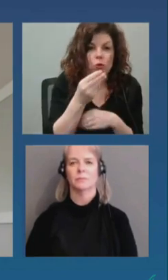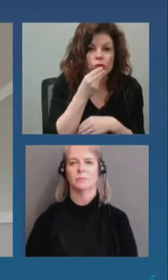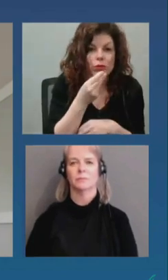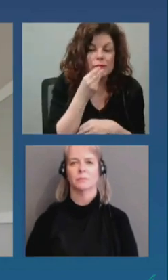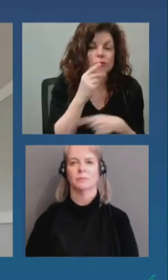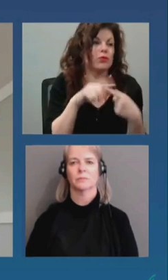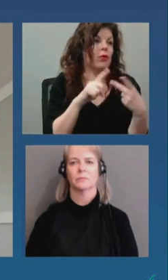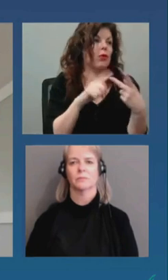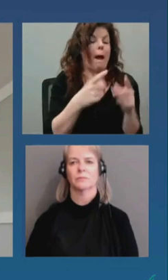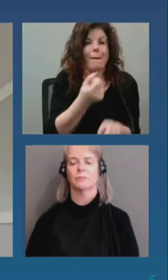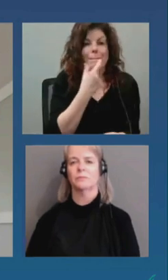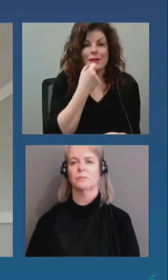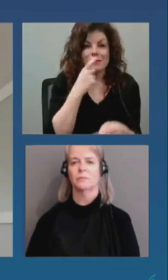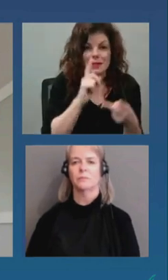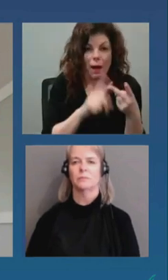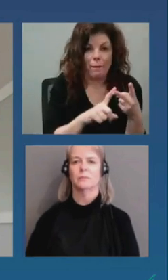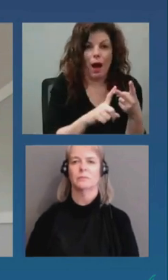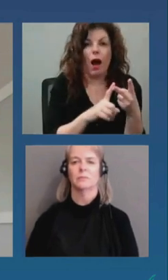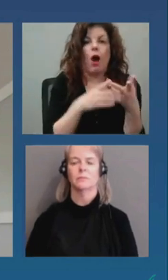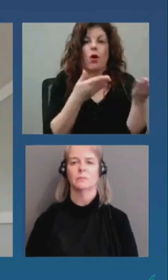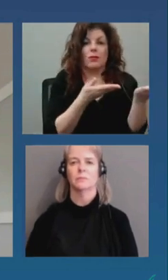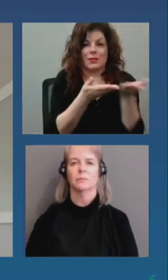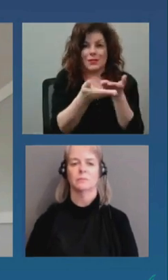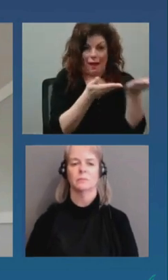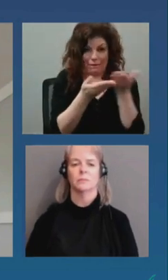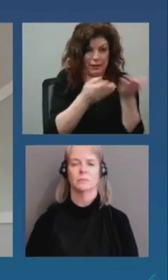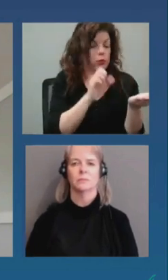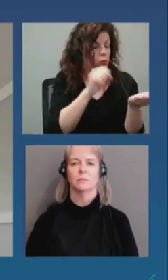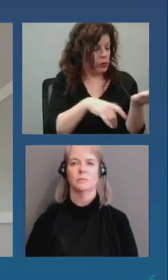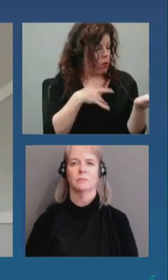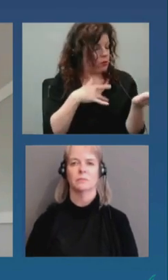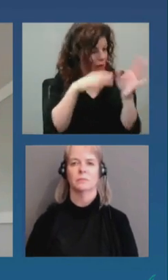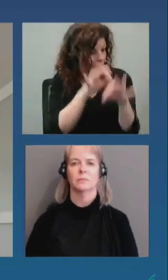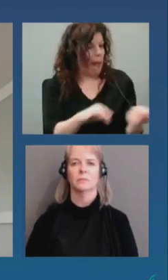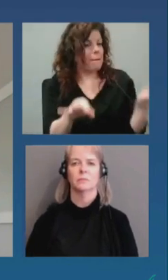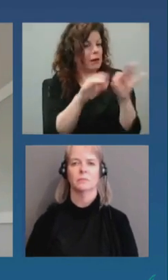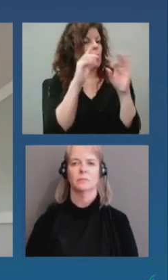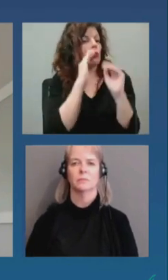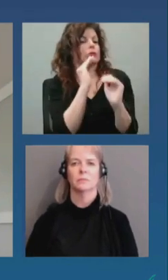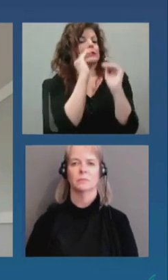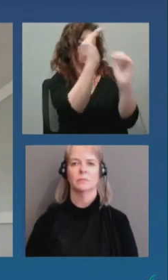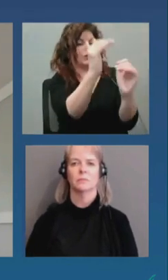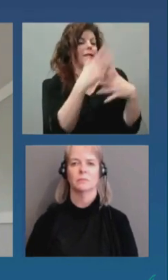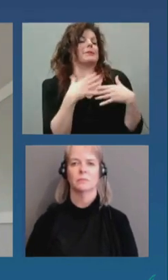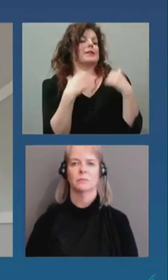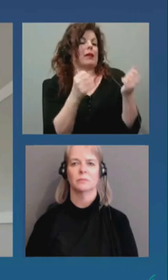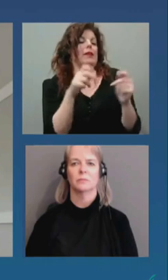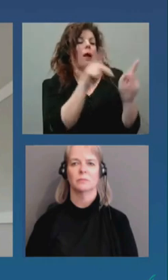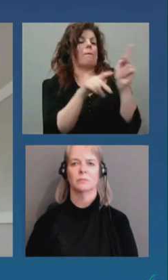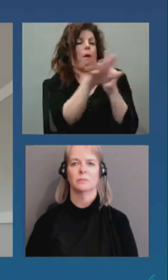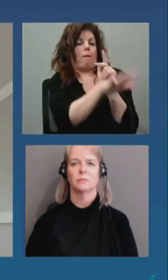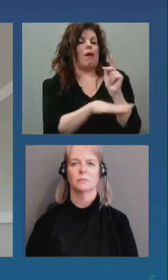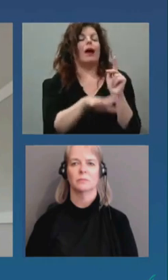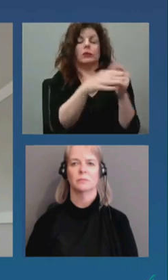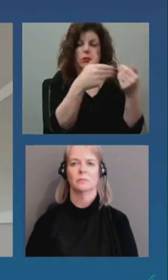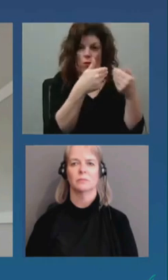de médicaments où les services sont importants pour la sécurité et la santé de la population et de réduire les